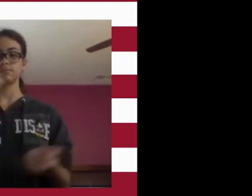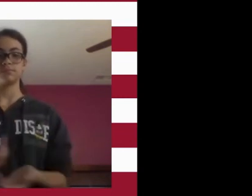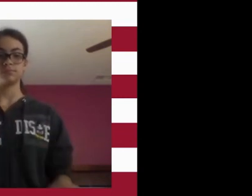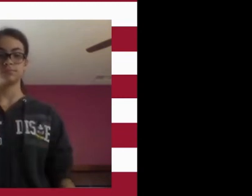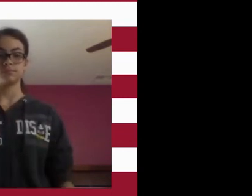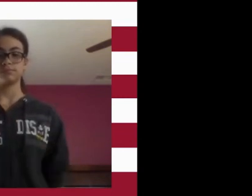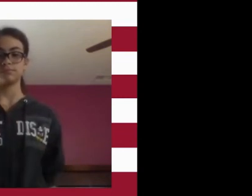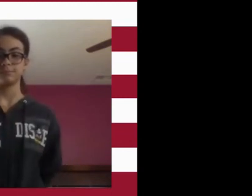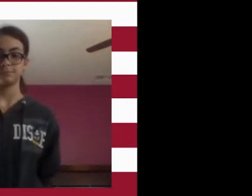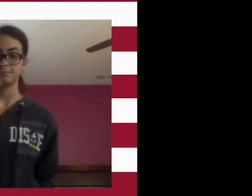for all.